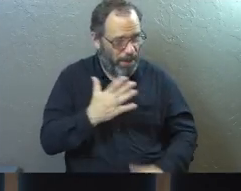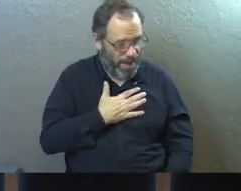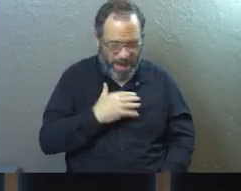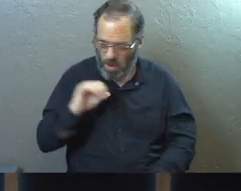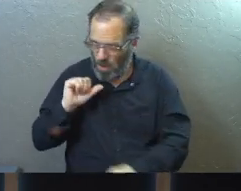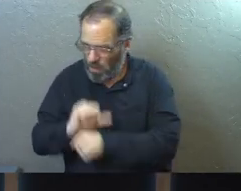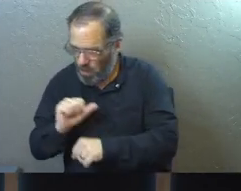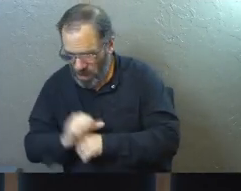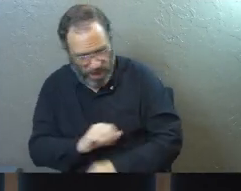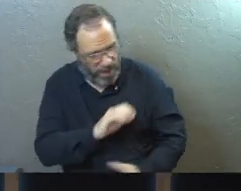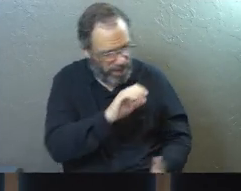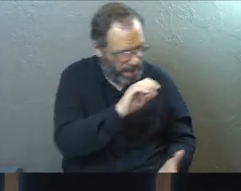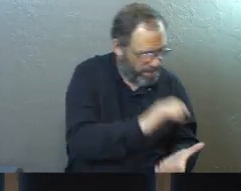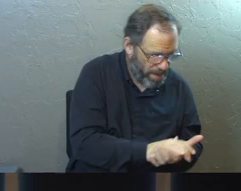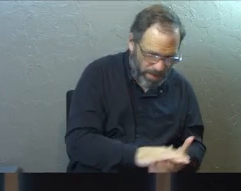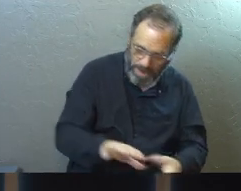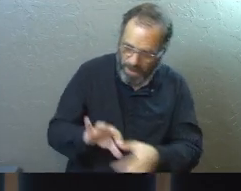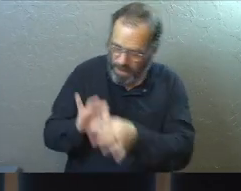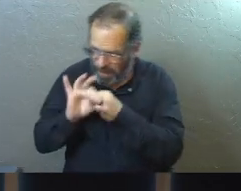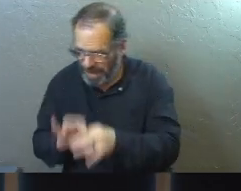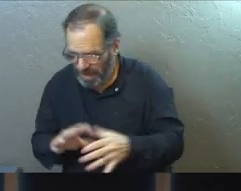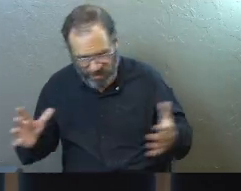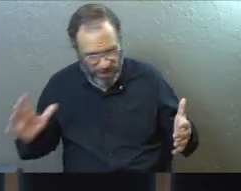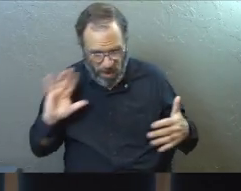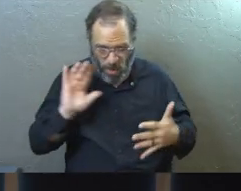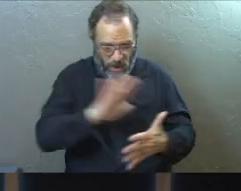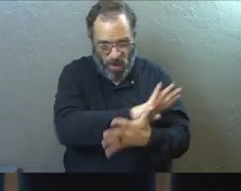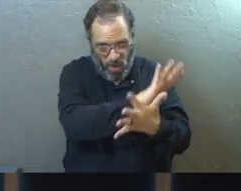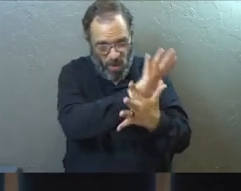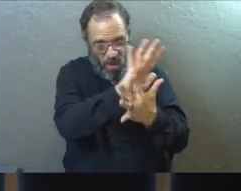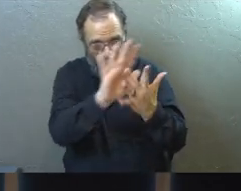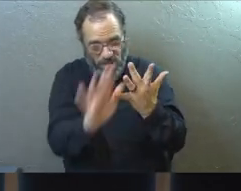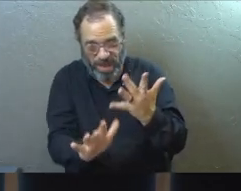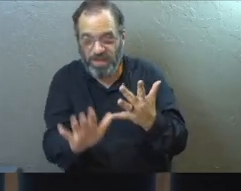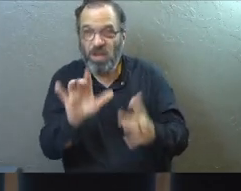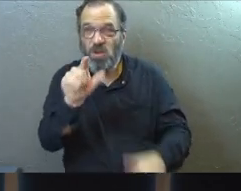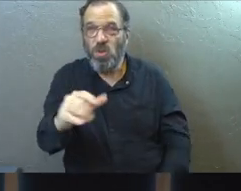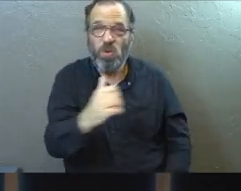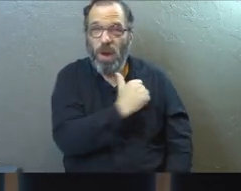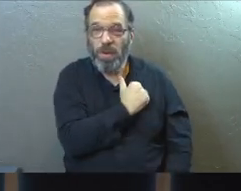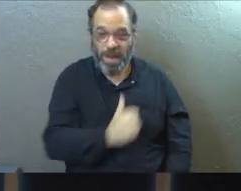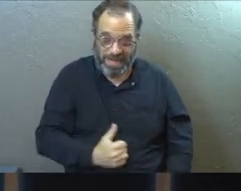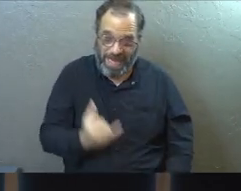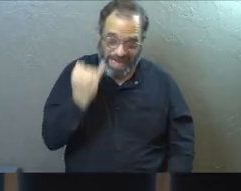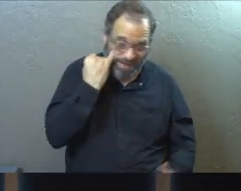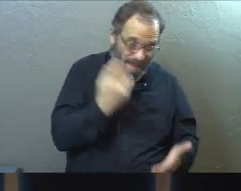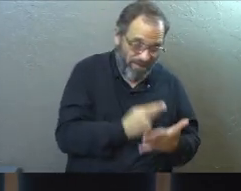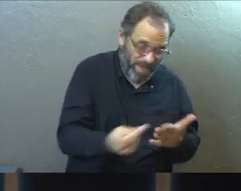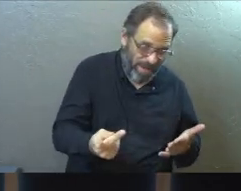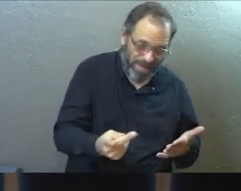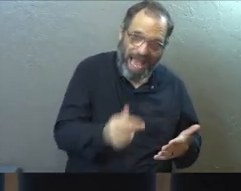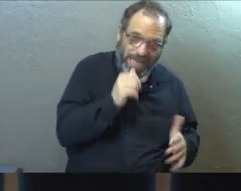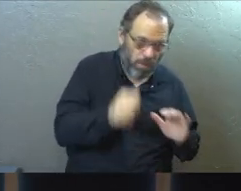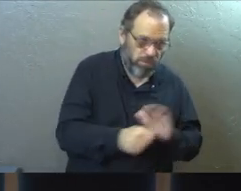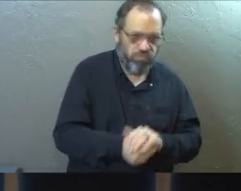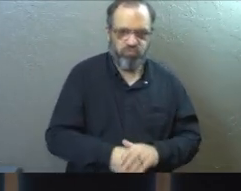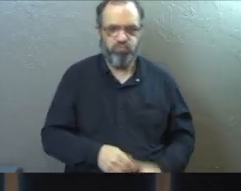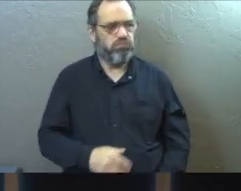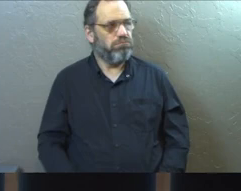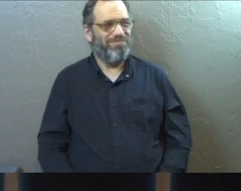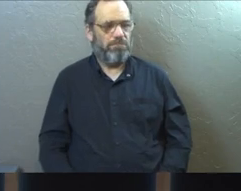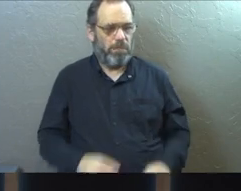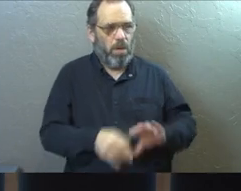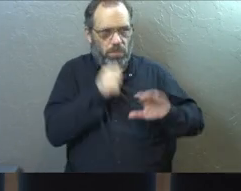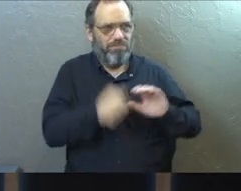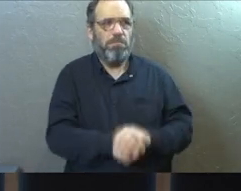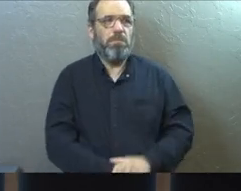I am at my work is an ambassador for Jesus, all of those things, and when I fail, I don't hide it. I don't push it away somewhere where